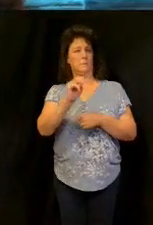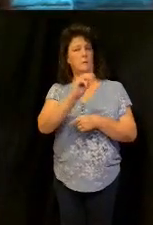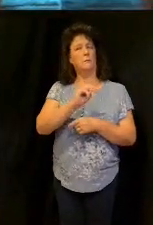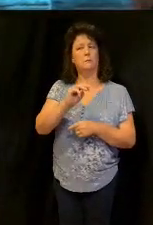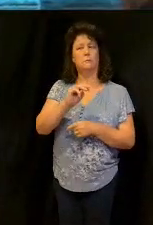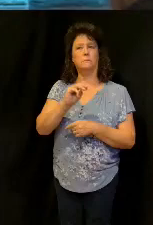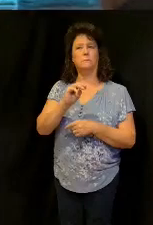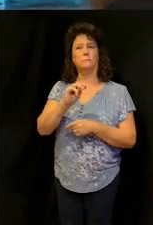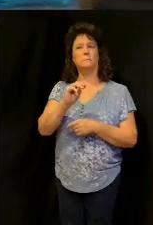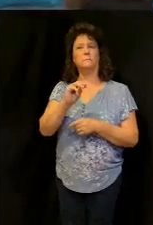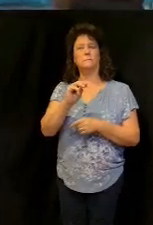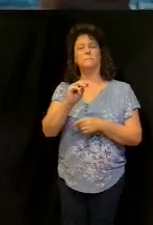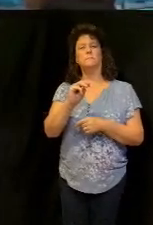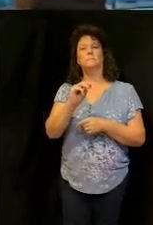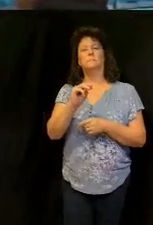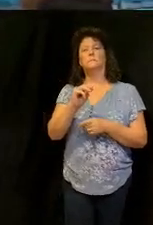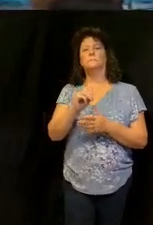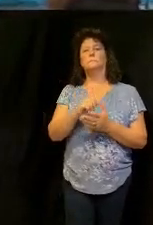that good